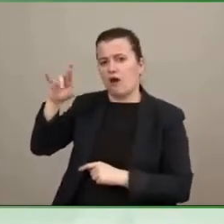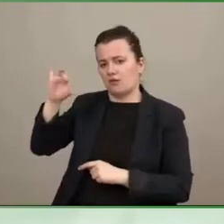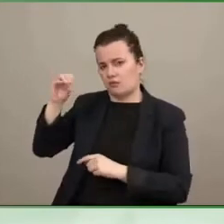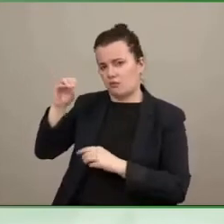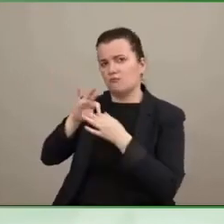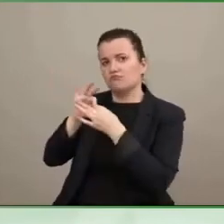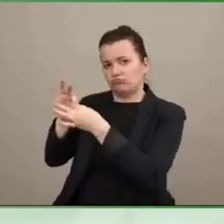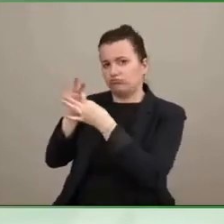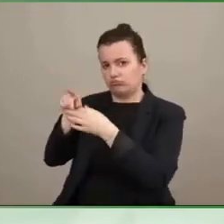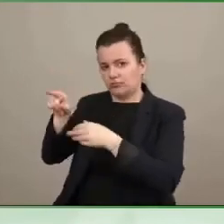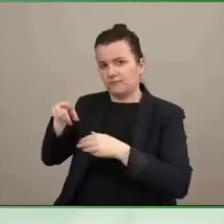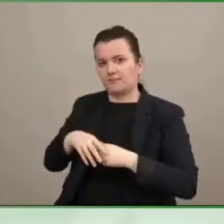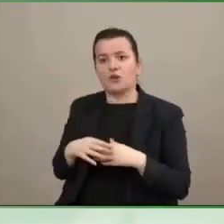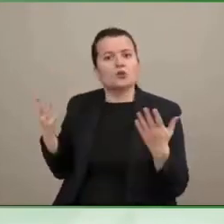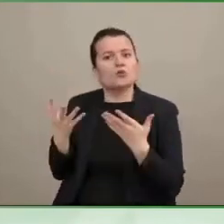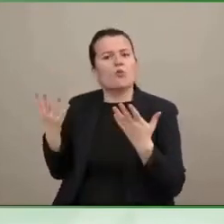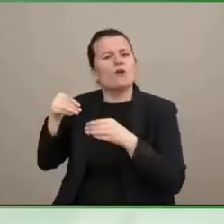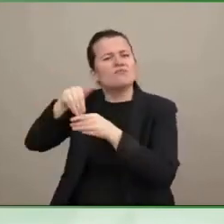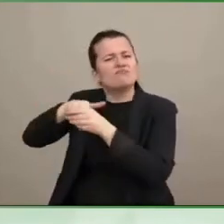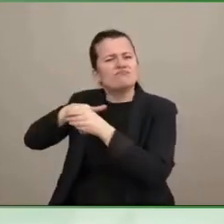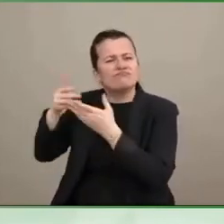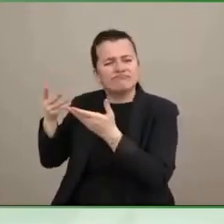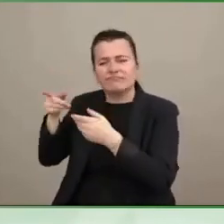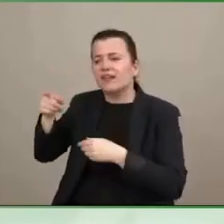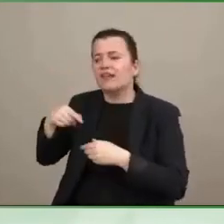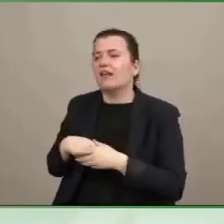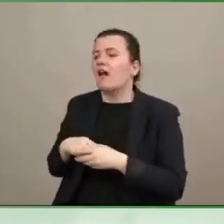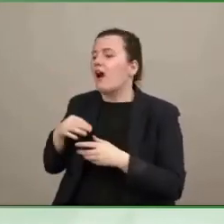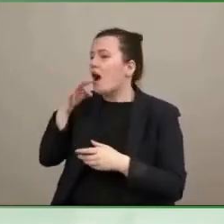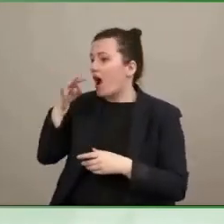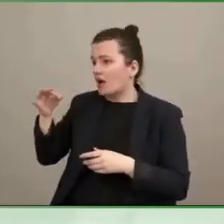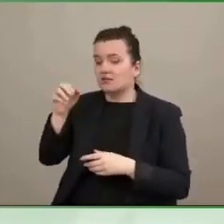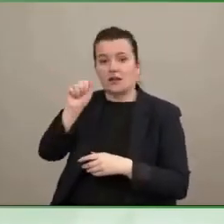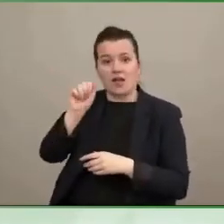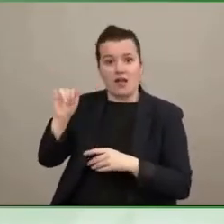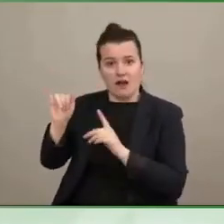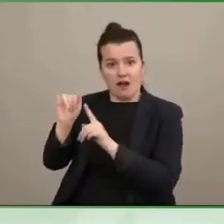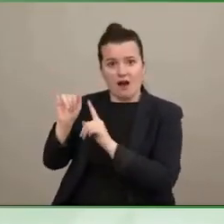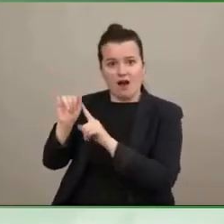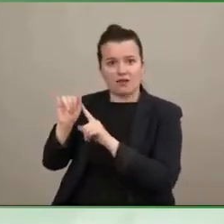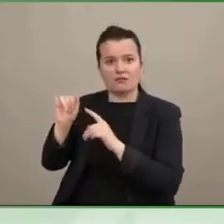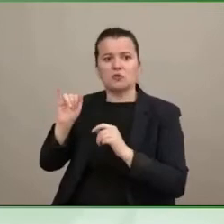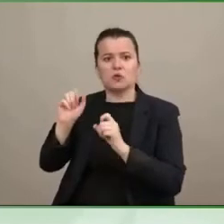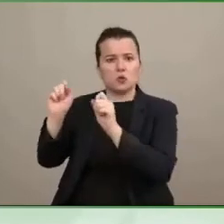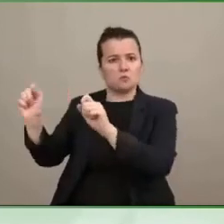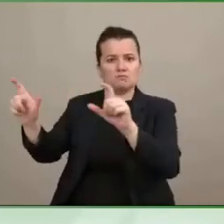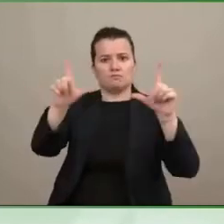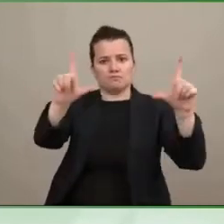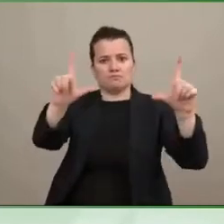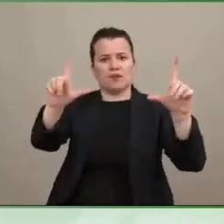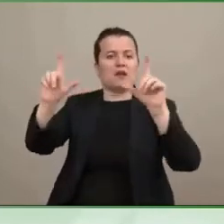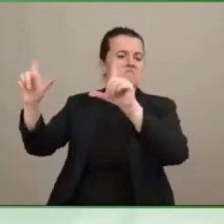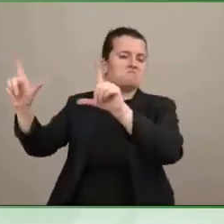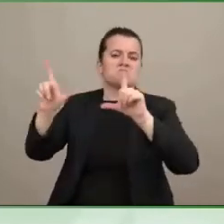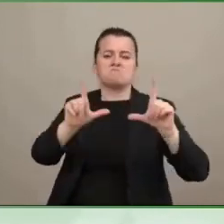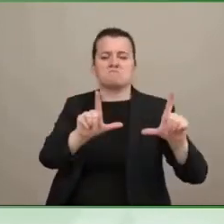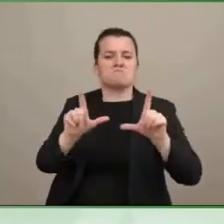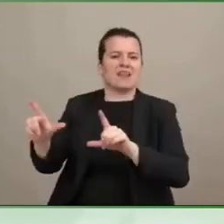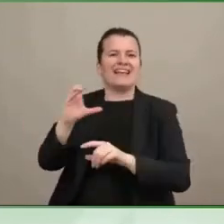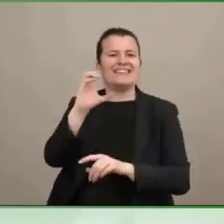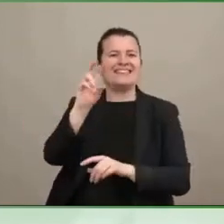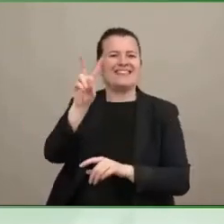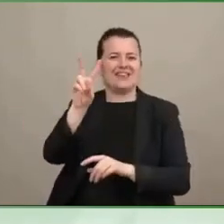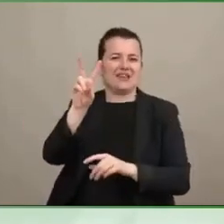discrimination when algorithms are used to screen out job applicants online. As we know, everybody now